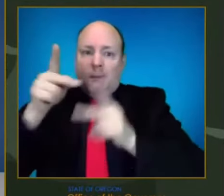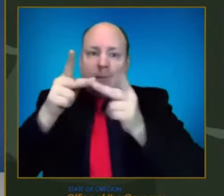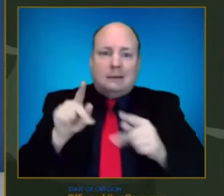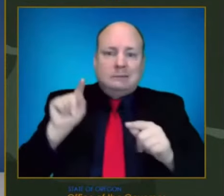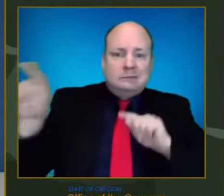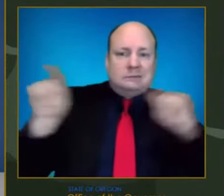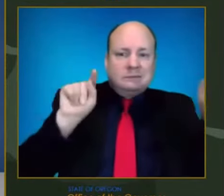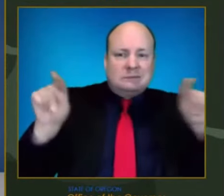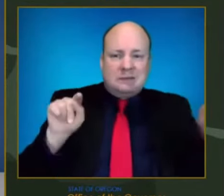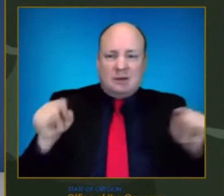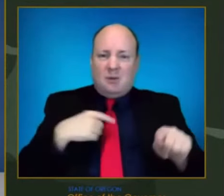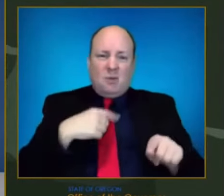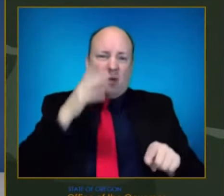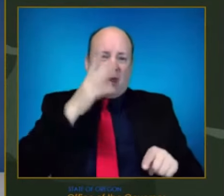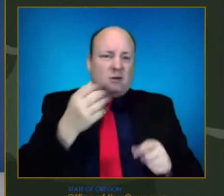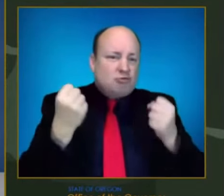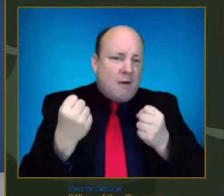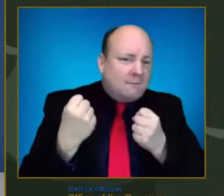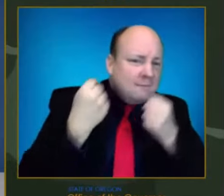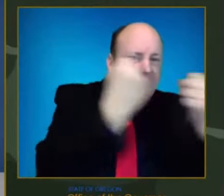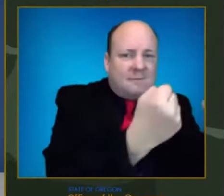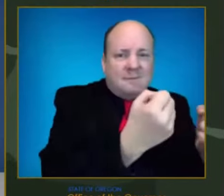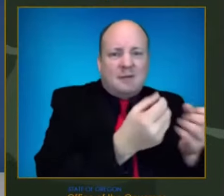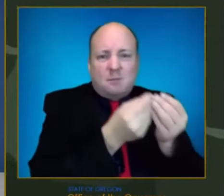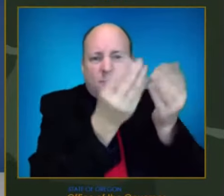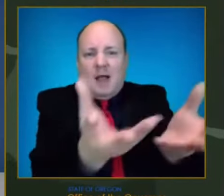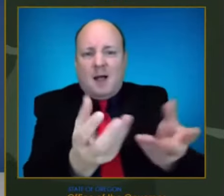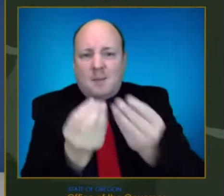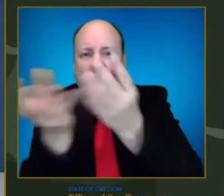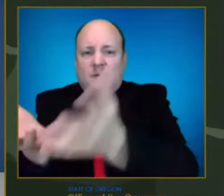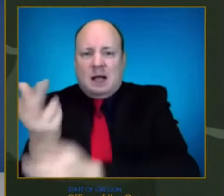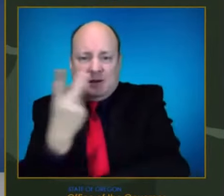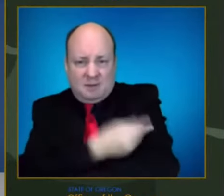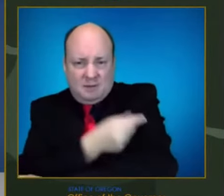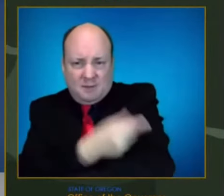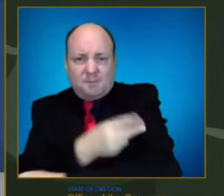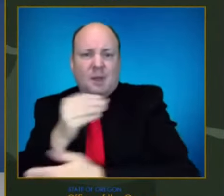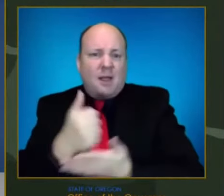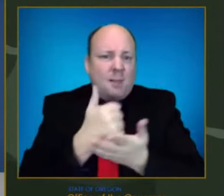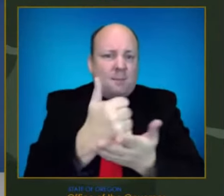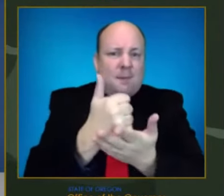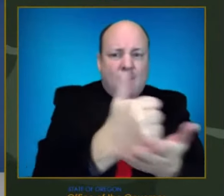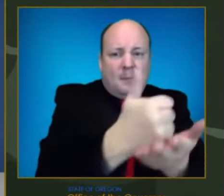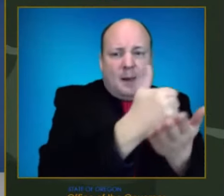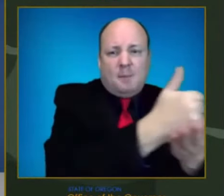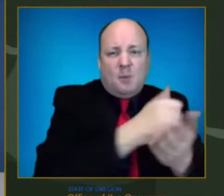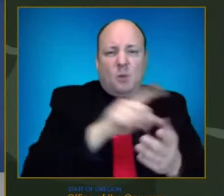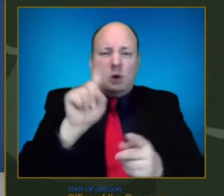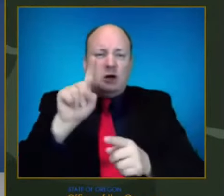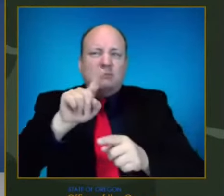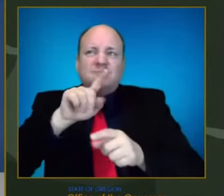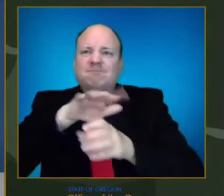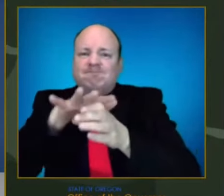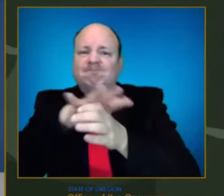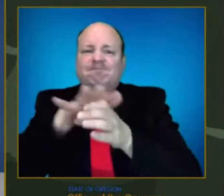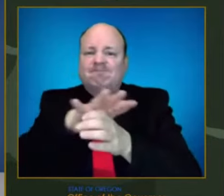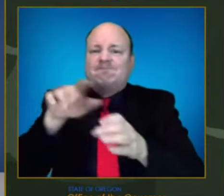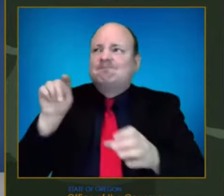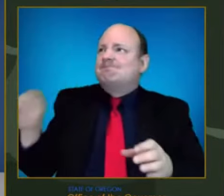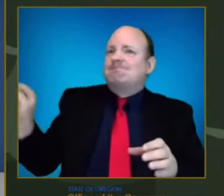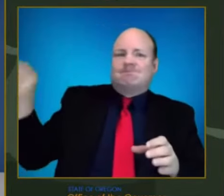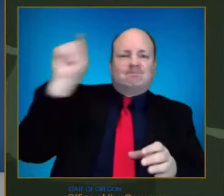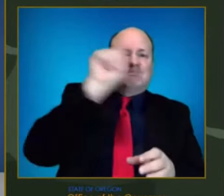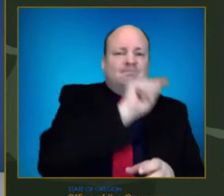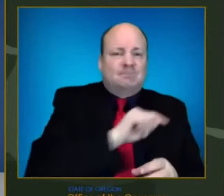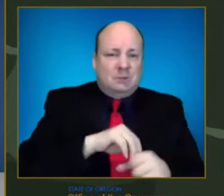and our contract with Jogan Health and local public health and community partners. We're going to add and deploy contracted healthcare staff